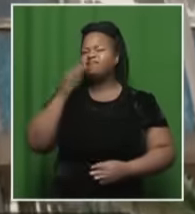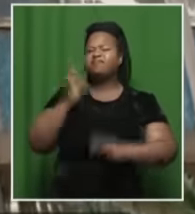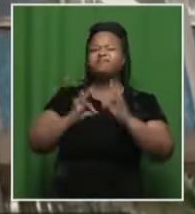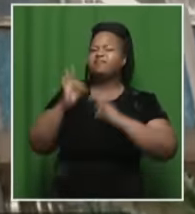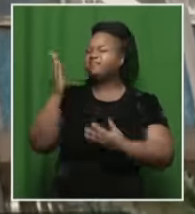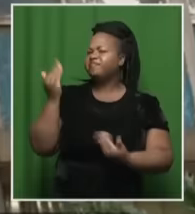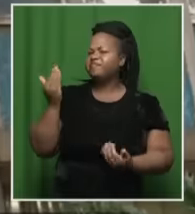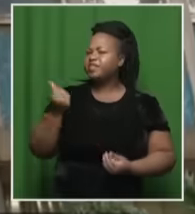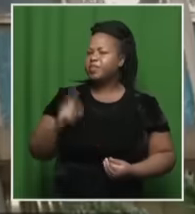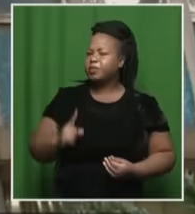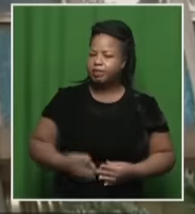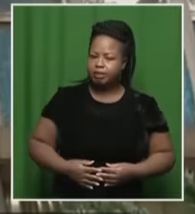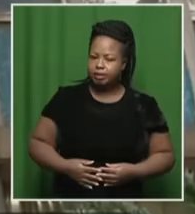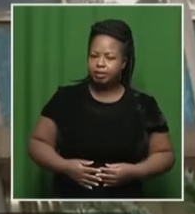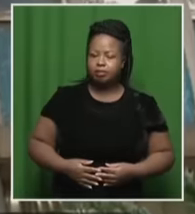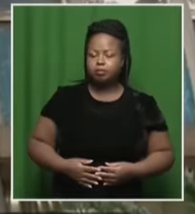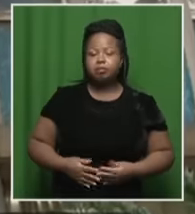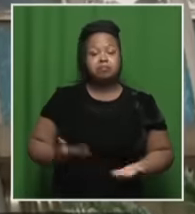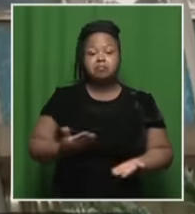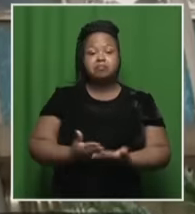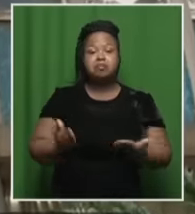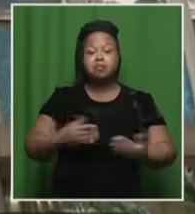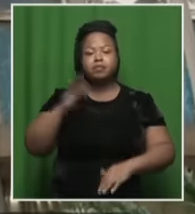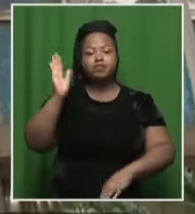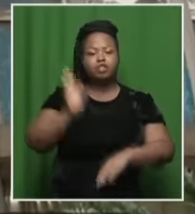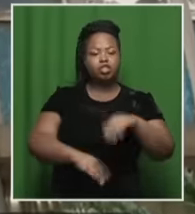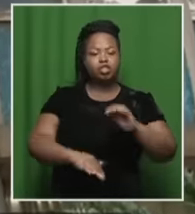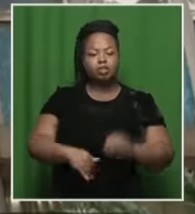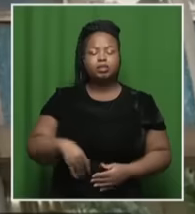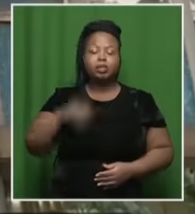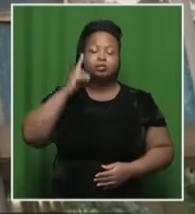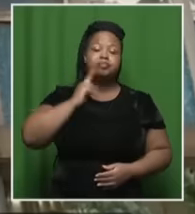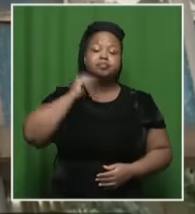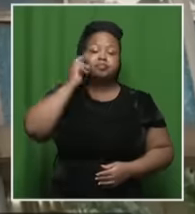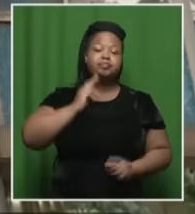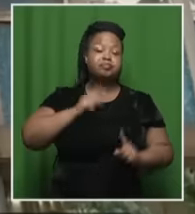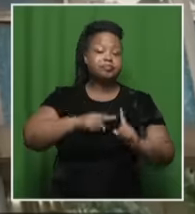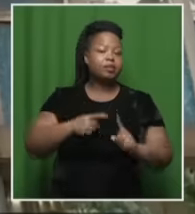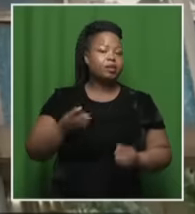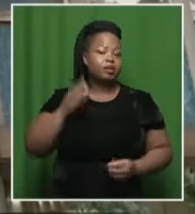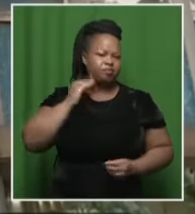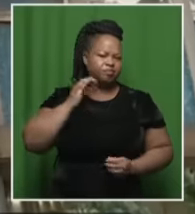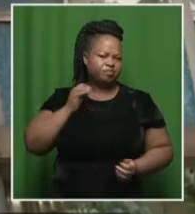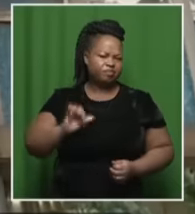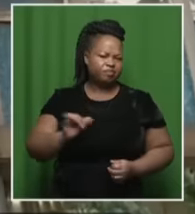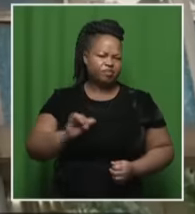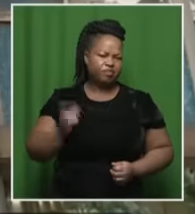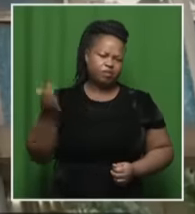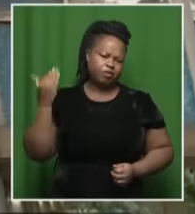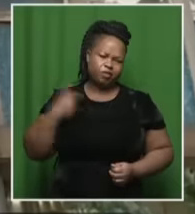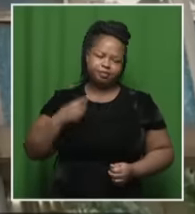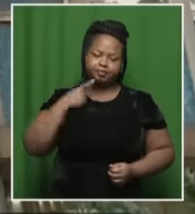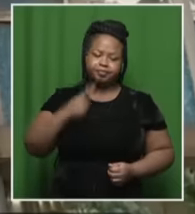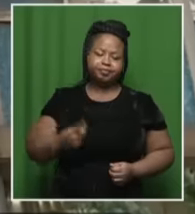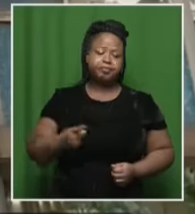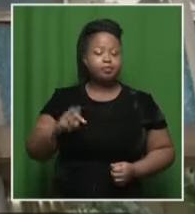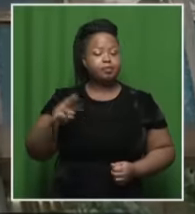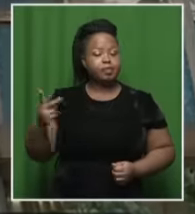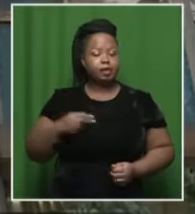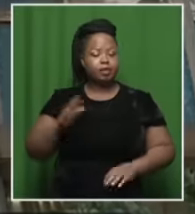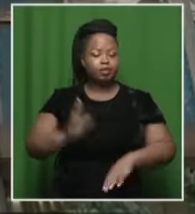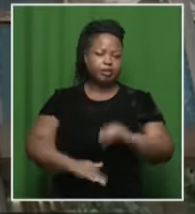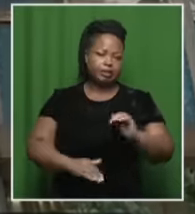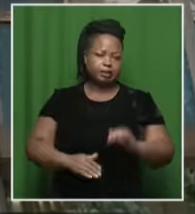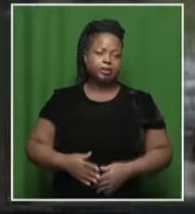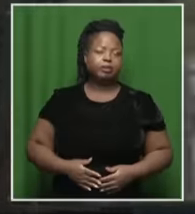expect and also the charges that Mapisa Ngakula would be facing. Samkele made mention of some of those charges.